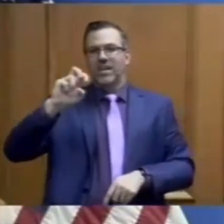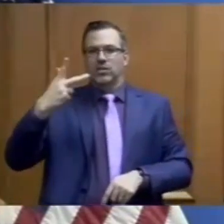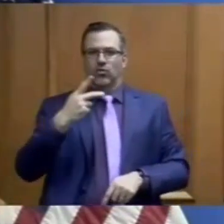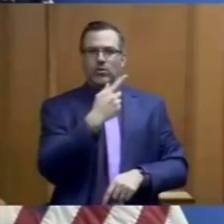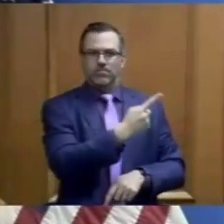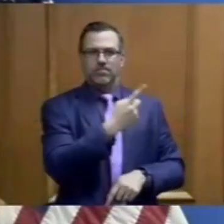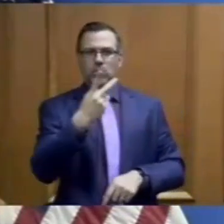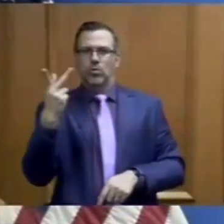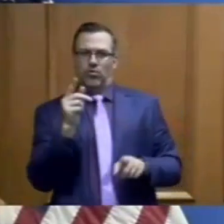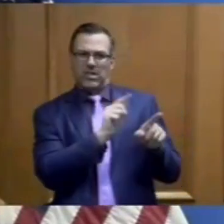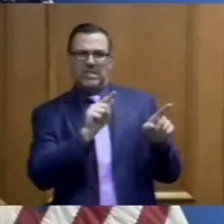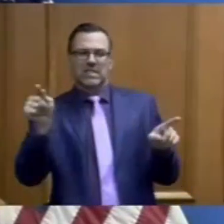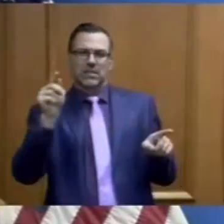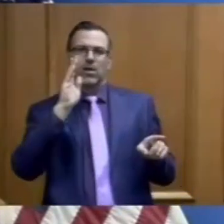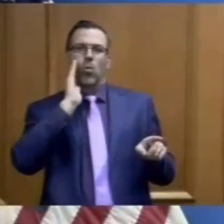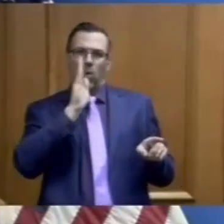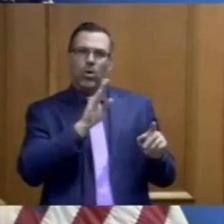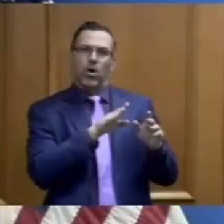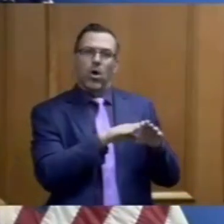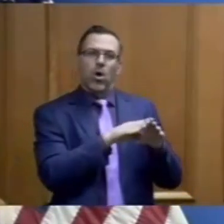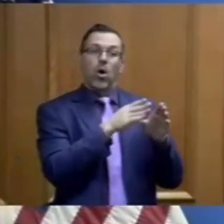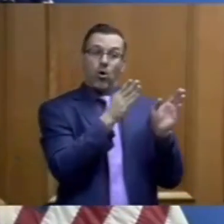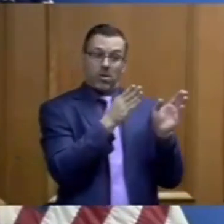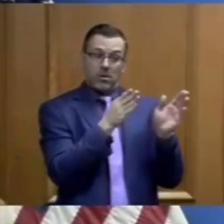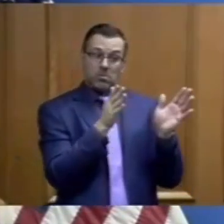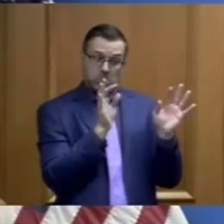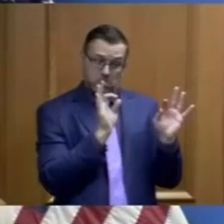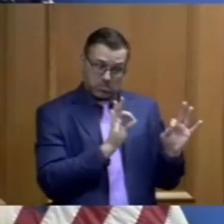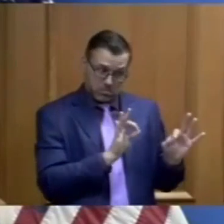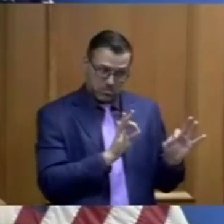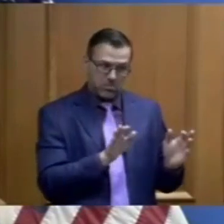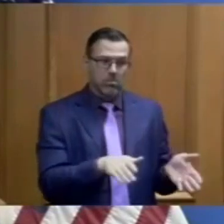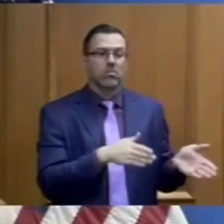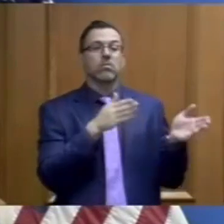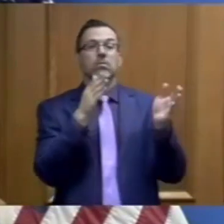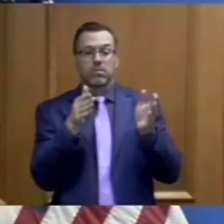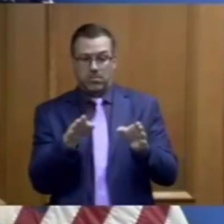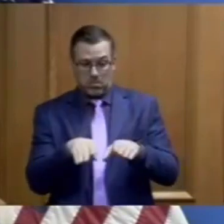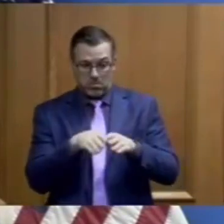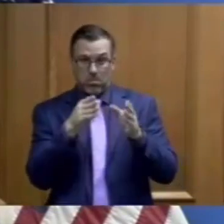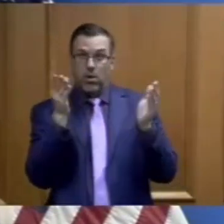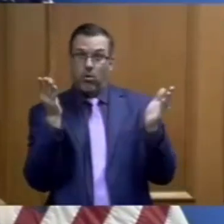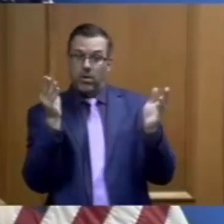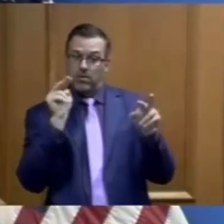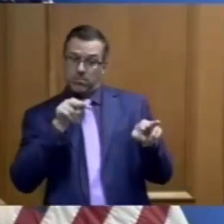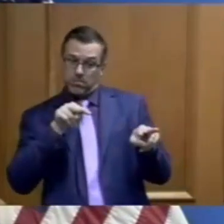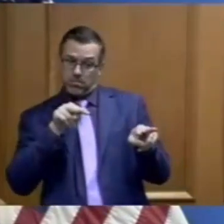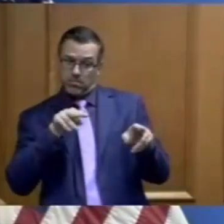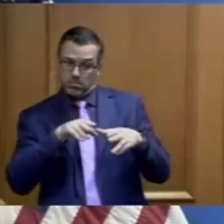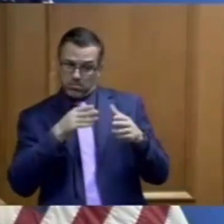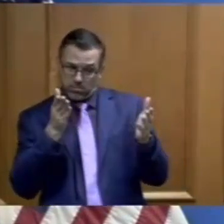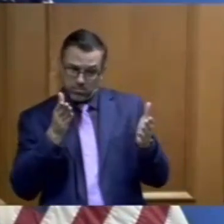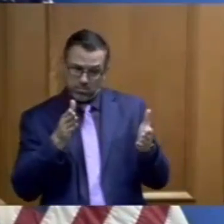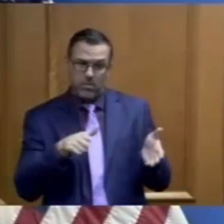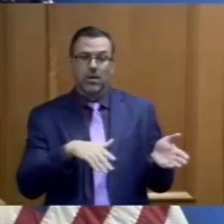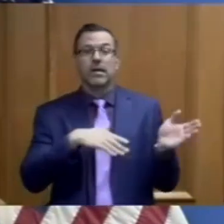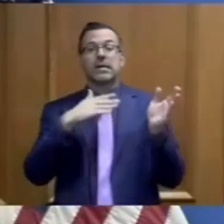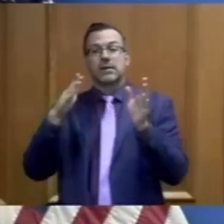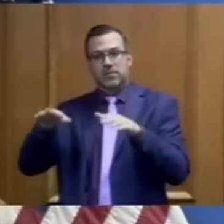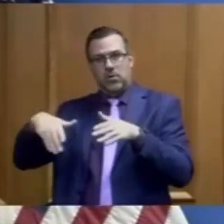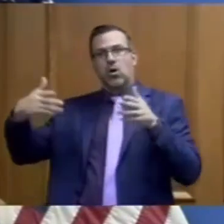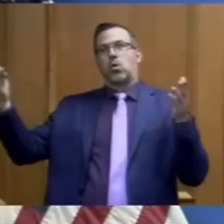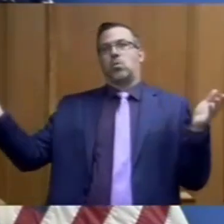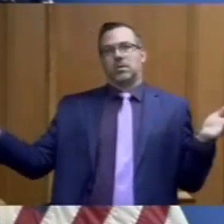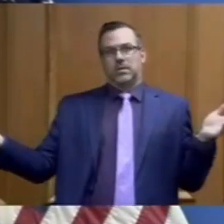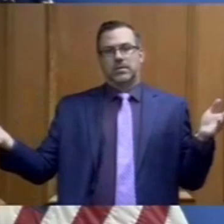will make sure primarily that the health and the safety of Tennessee and just put first. We know that that we